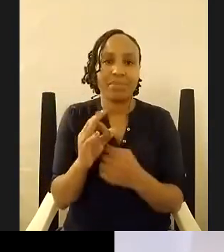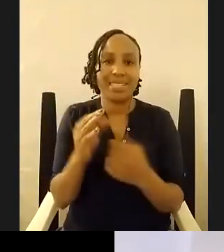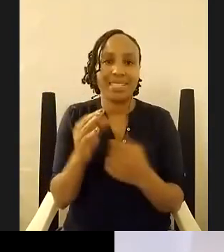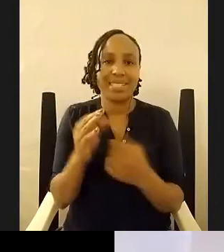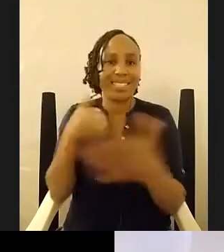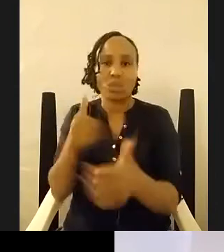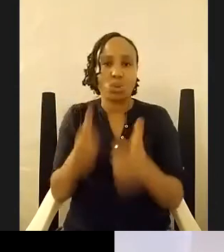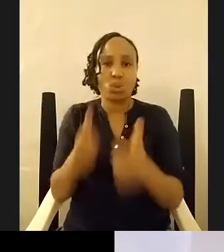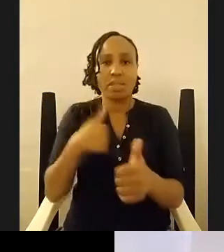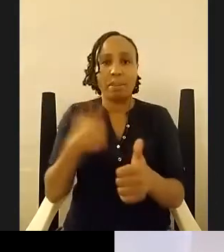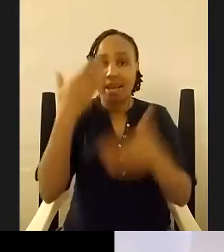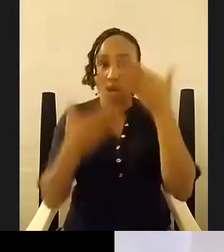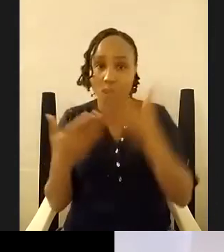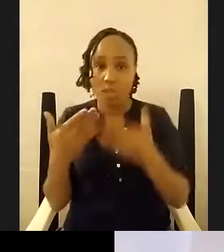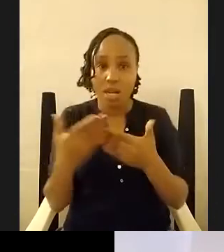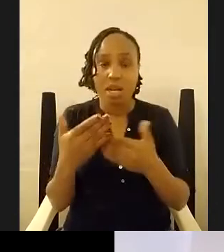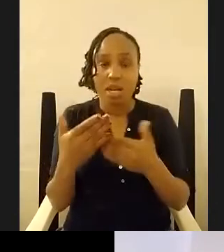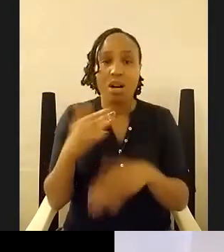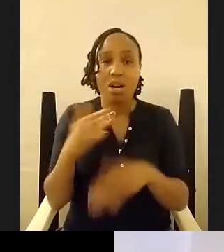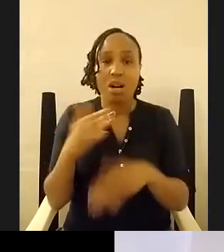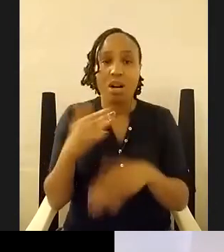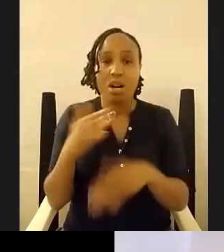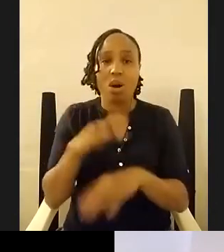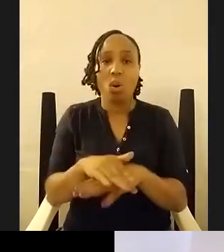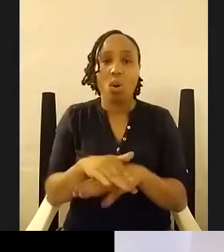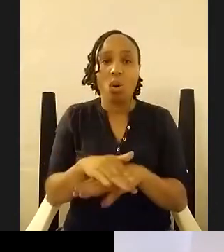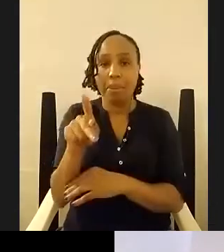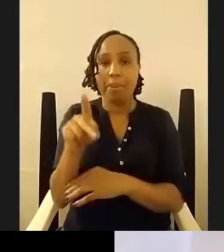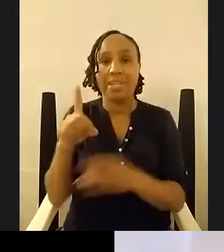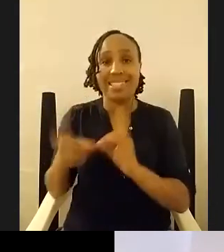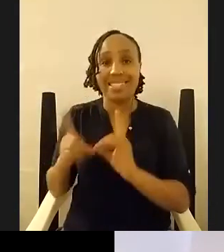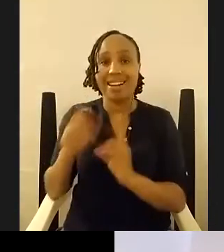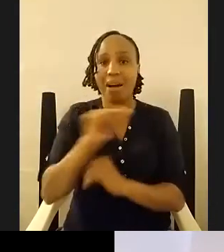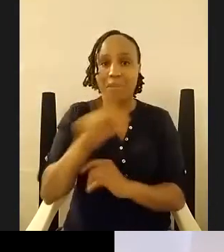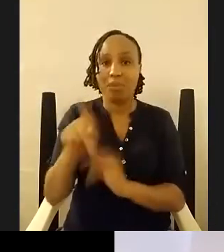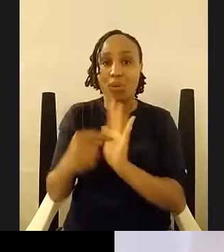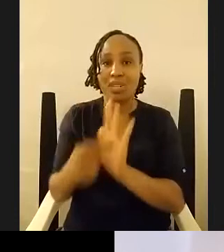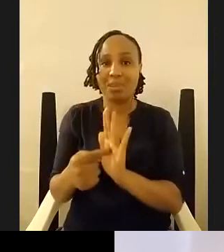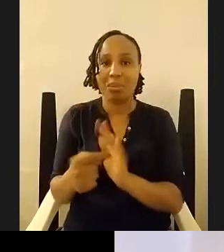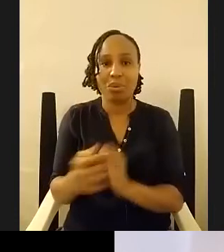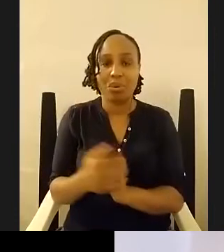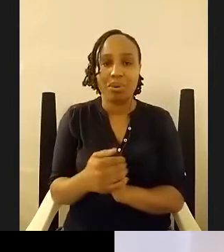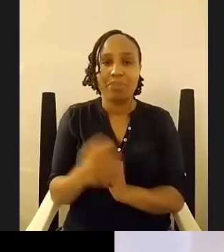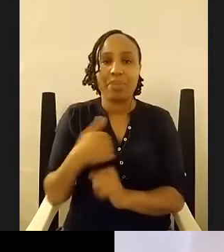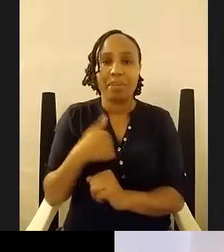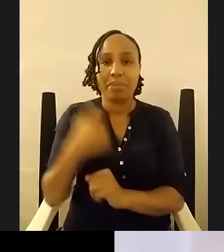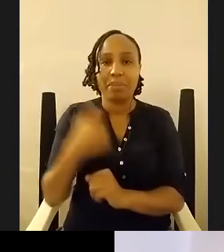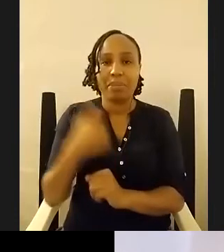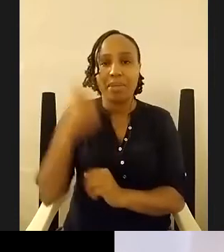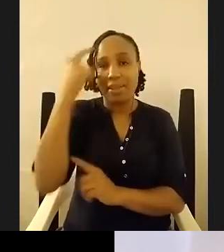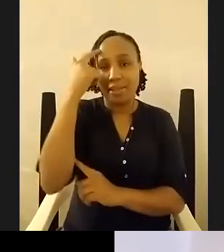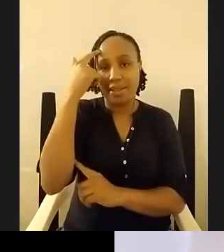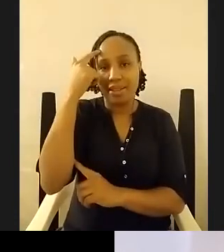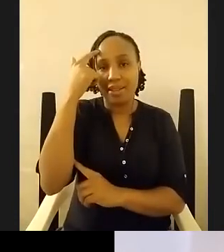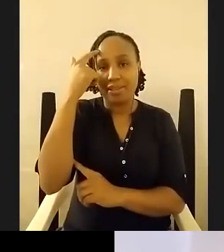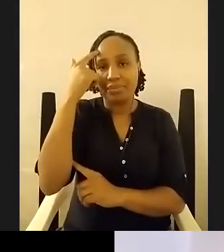on on an app for it on a dating app for example yeah yeah i think at the base there's there's